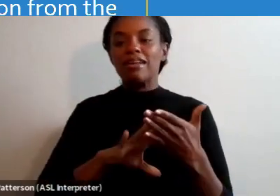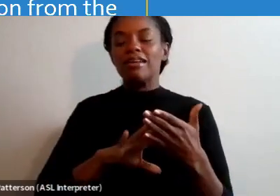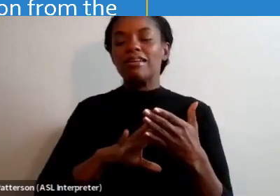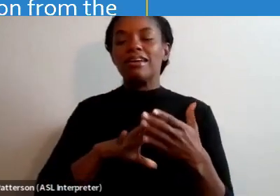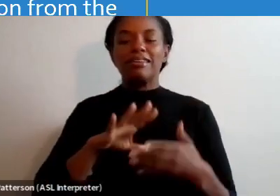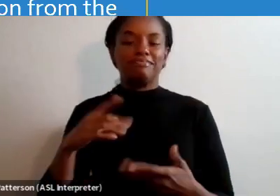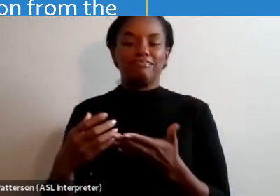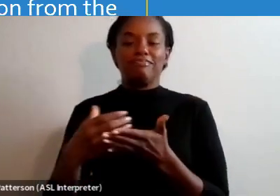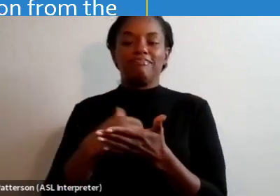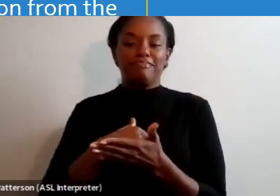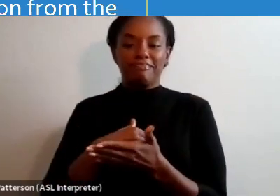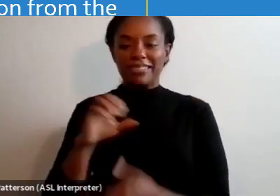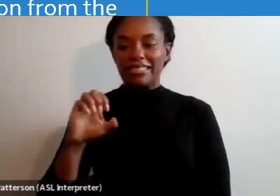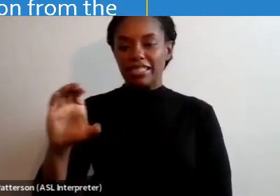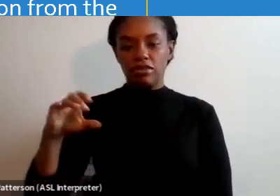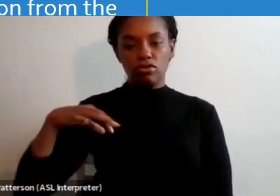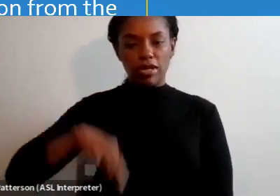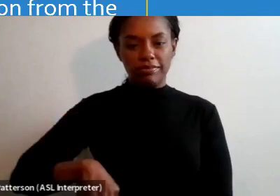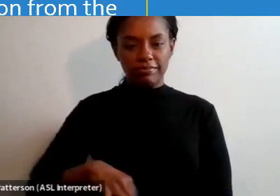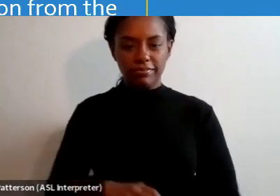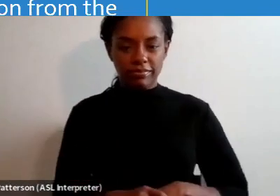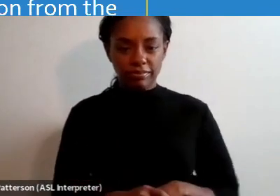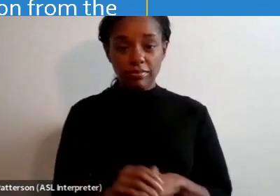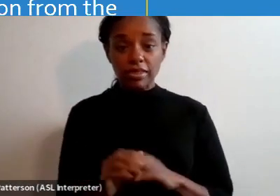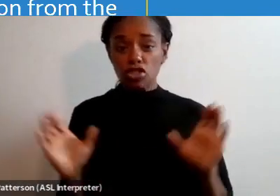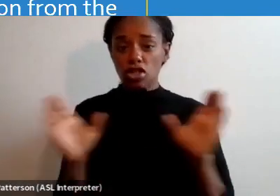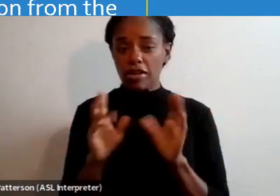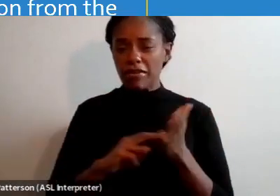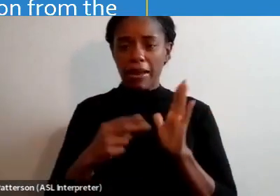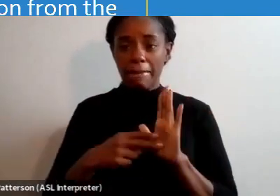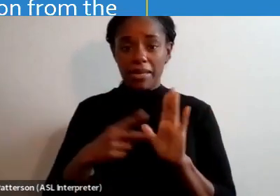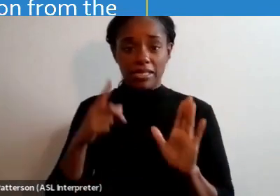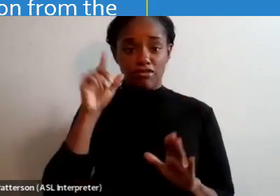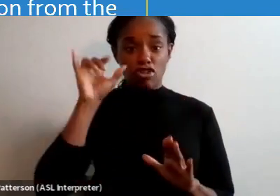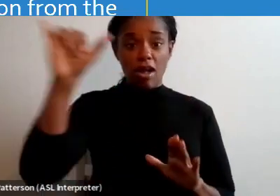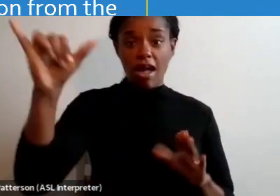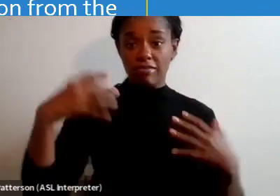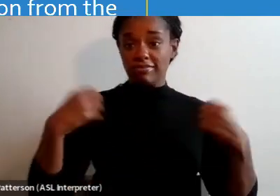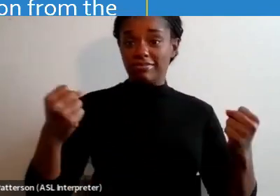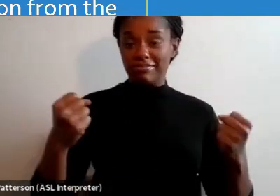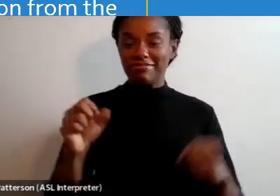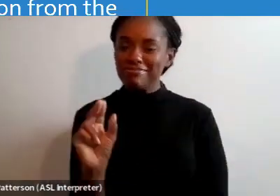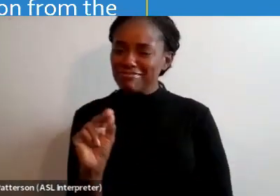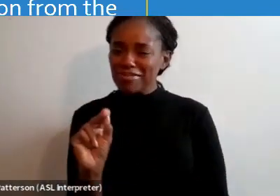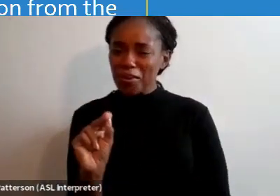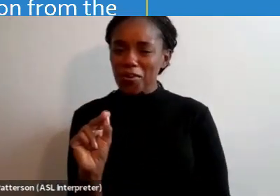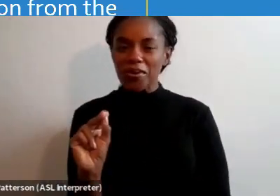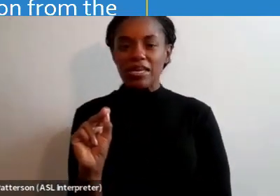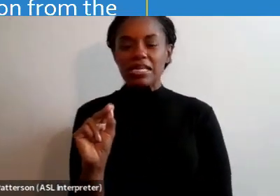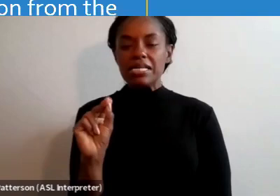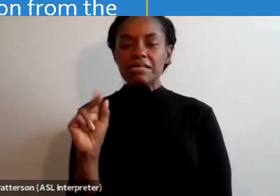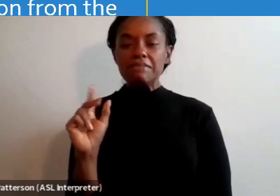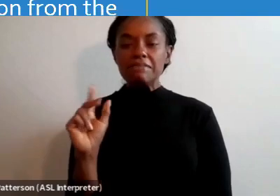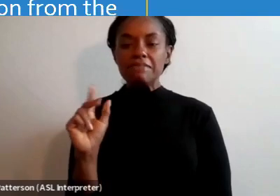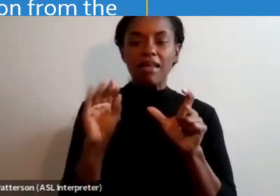Is certification a declaration of eternal competence? No, not at all. Is it a snapshot of entry-level